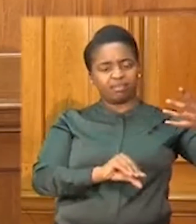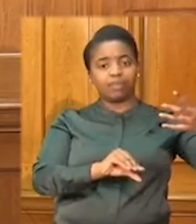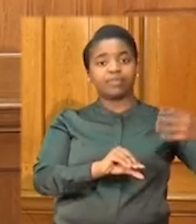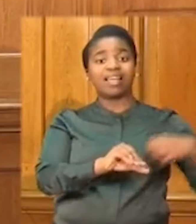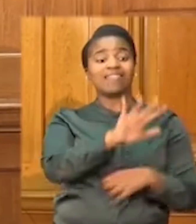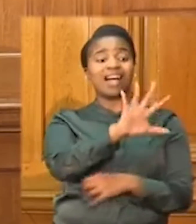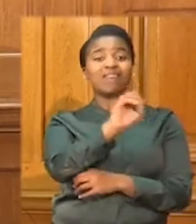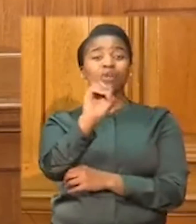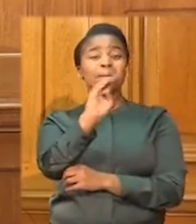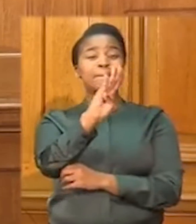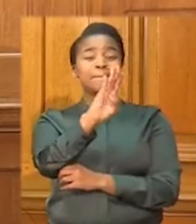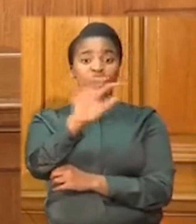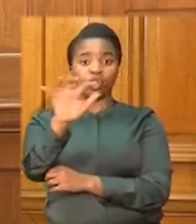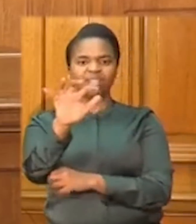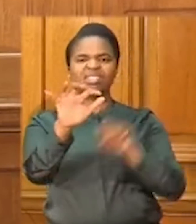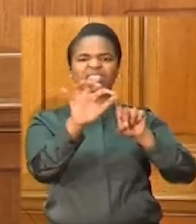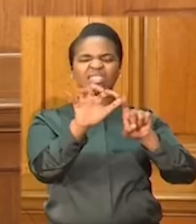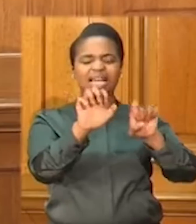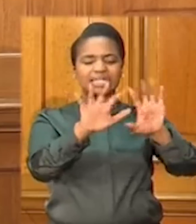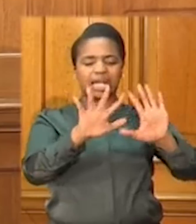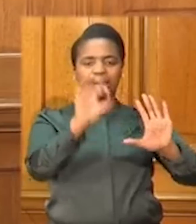of our GDP.